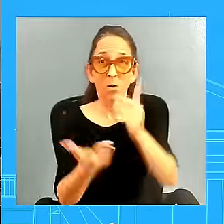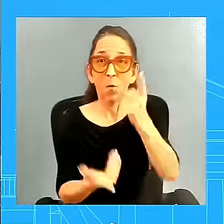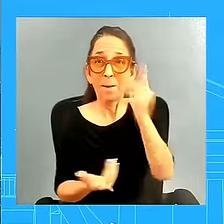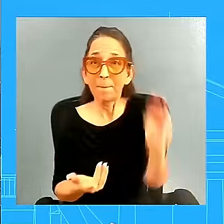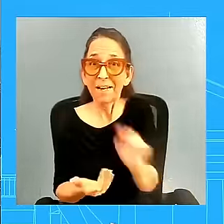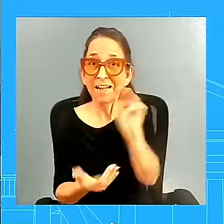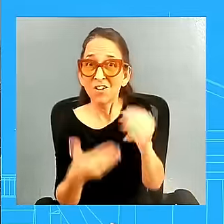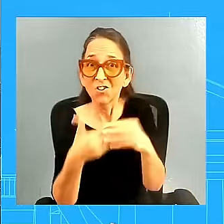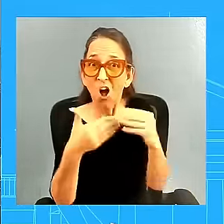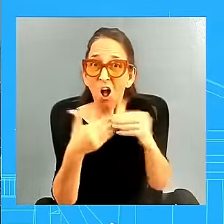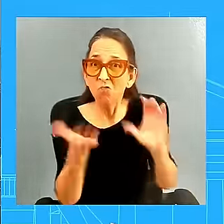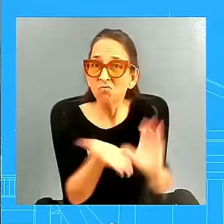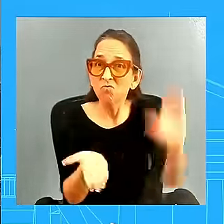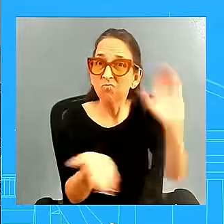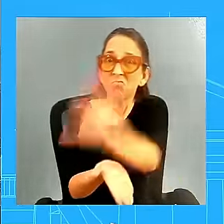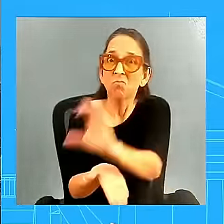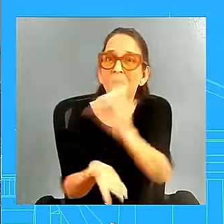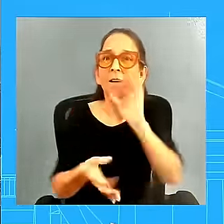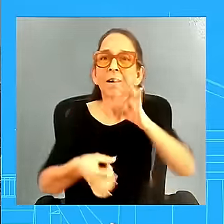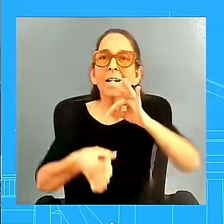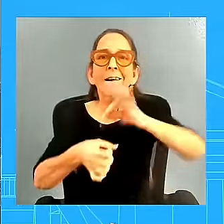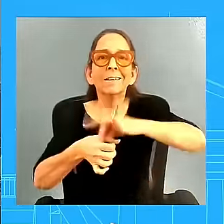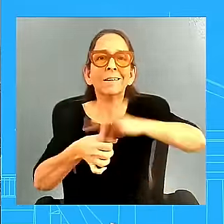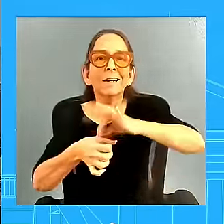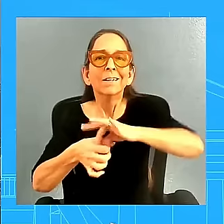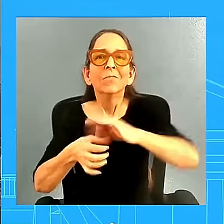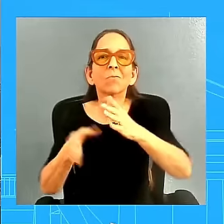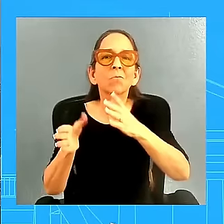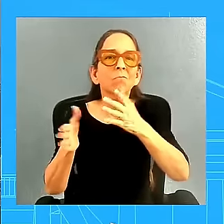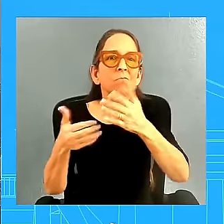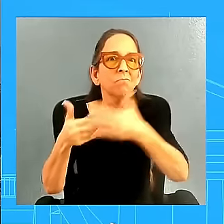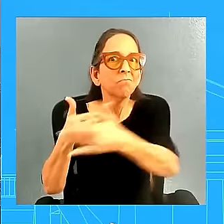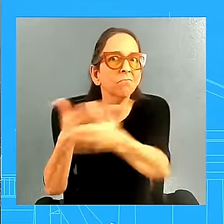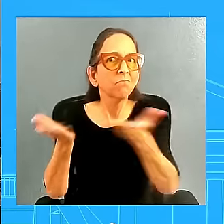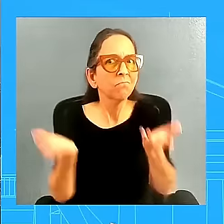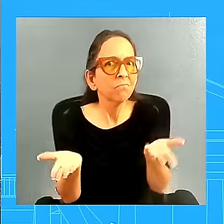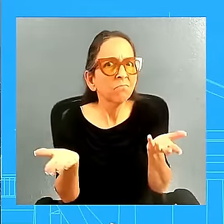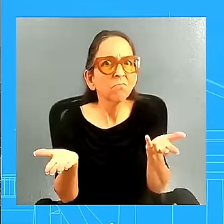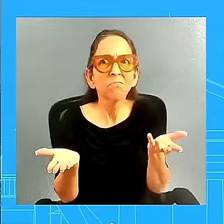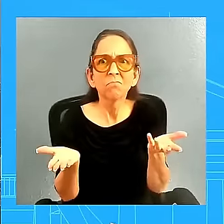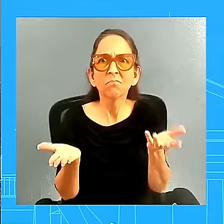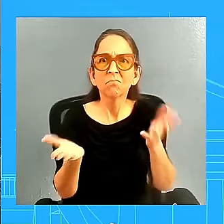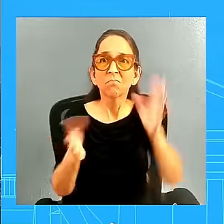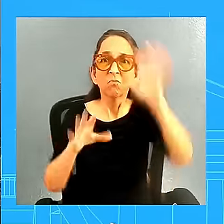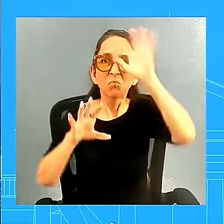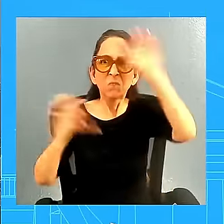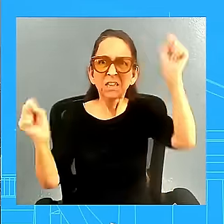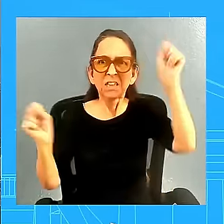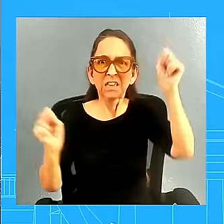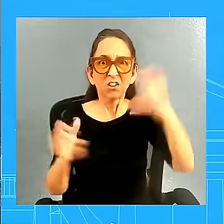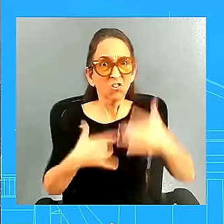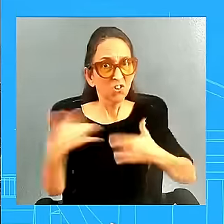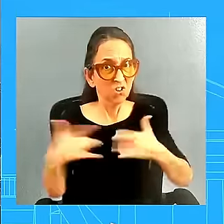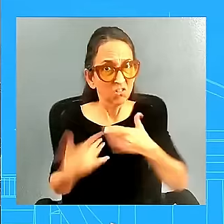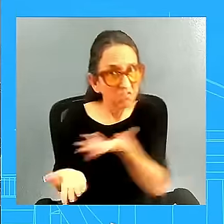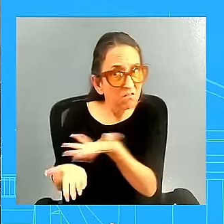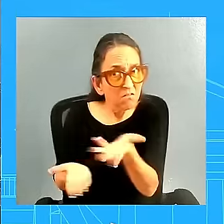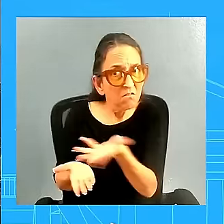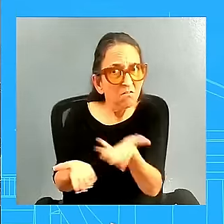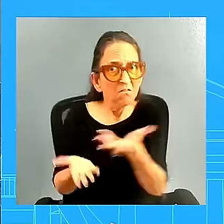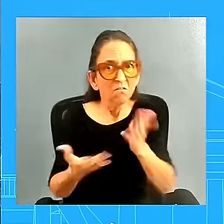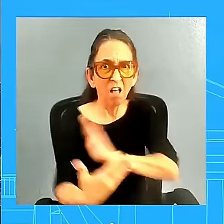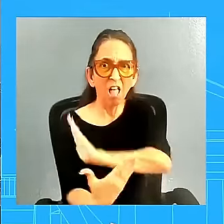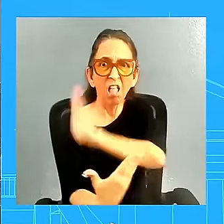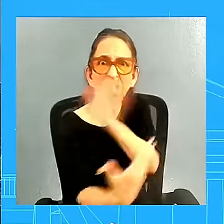any concern to, you know, this interference by Elon Musk? And I don't know if he, you know, the